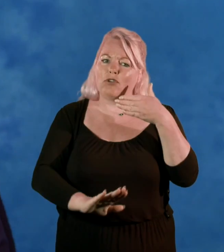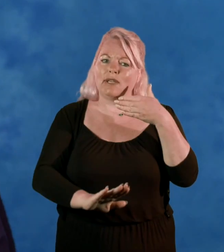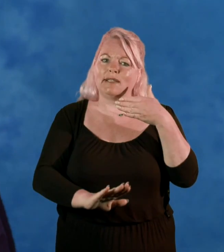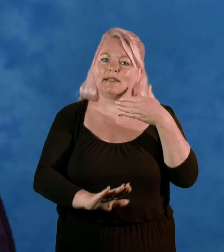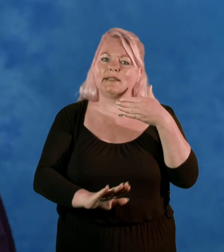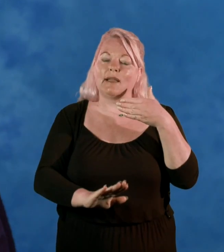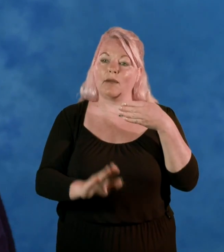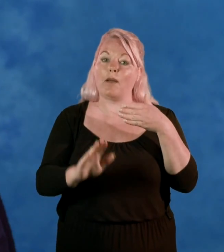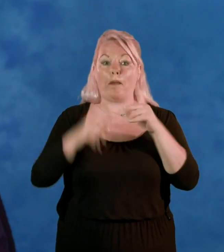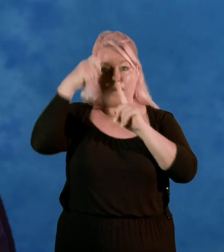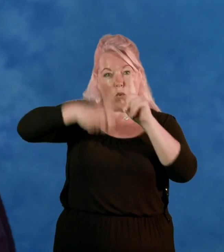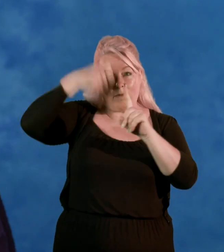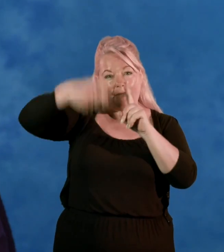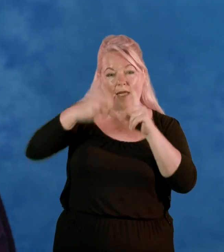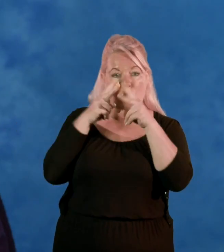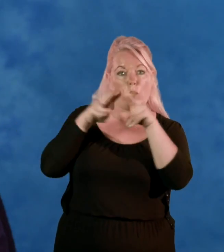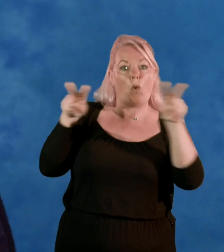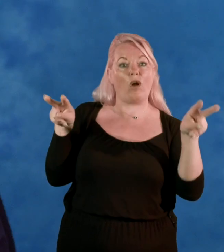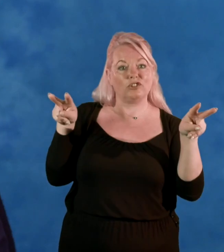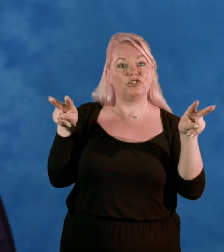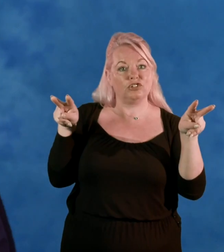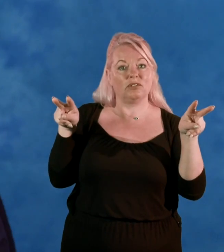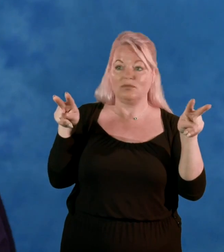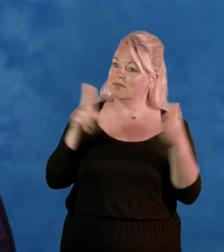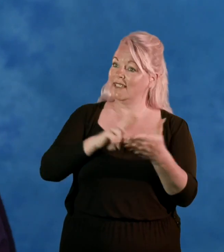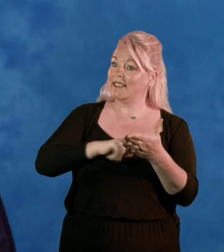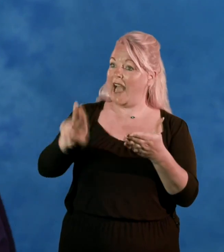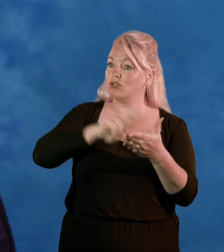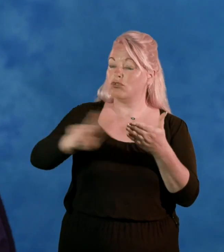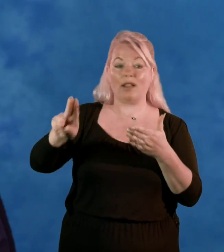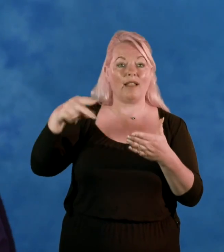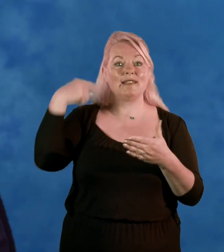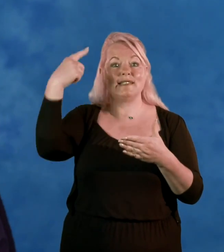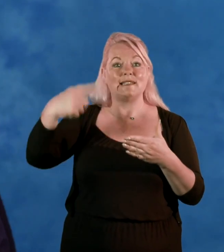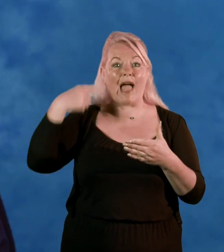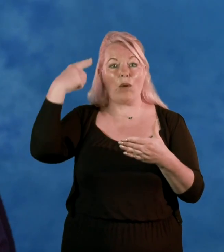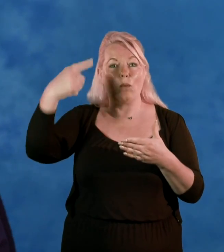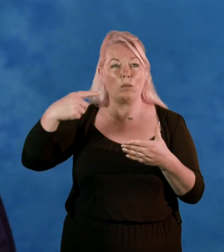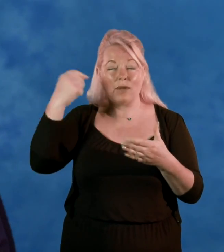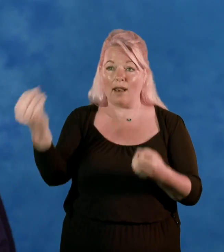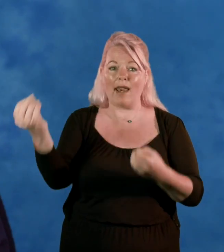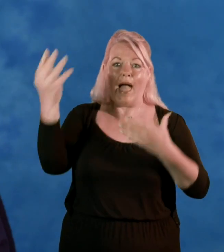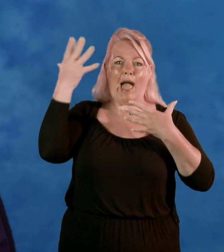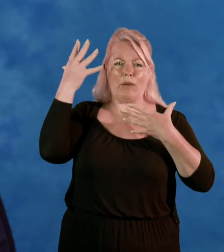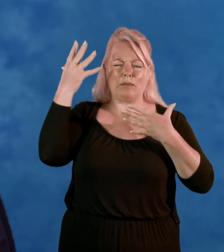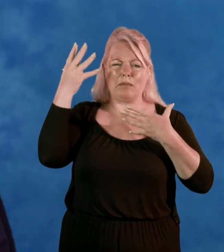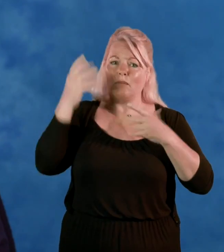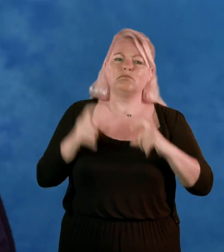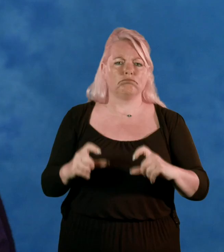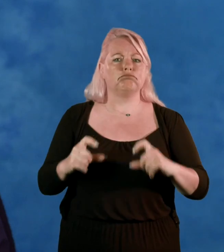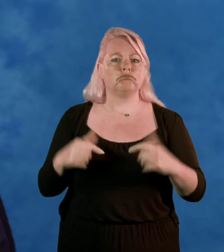watching a movie is I think it's quite natural so the sound is loud it's not noisy and